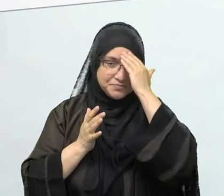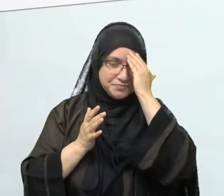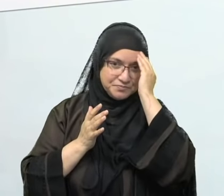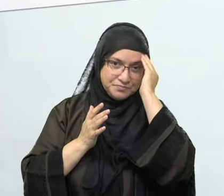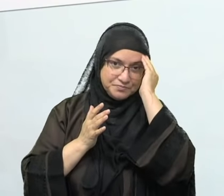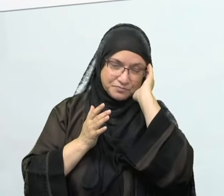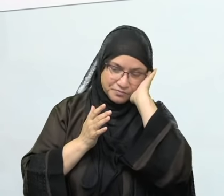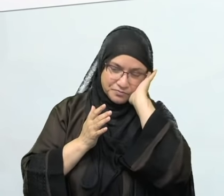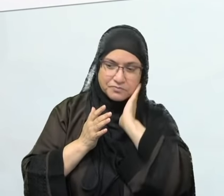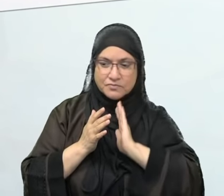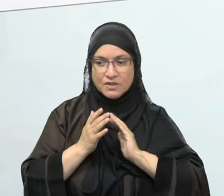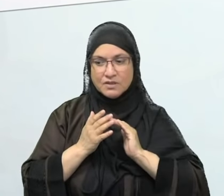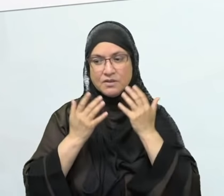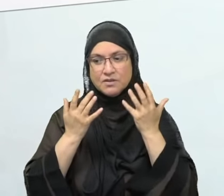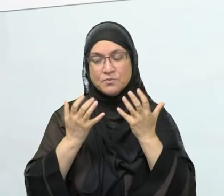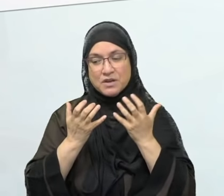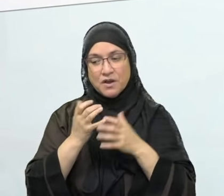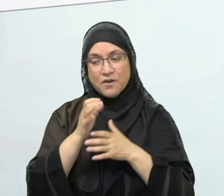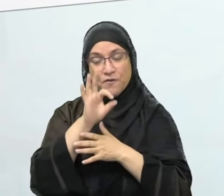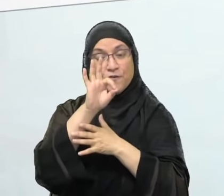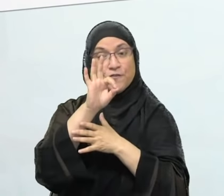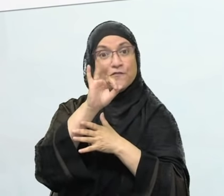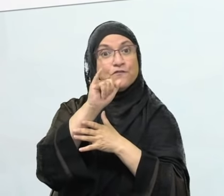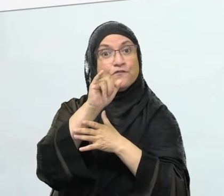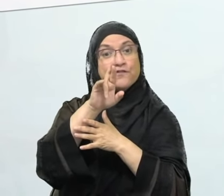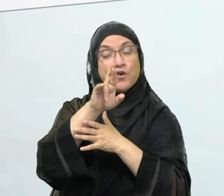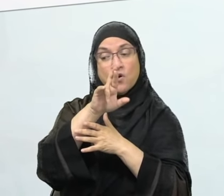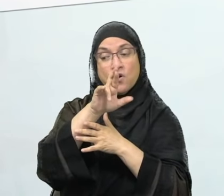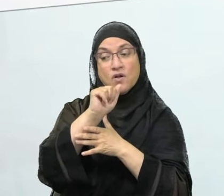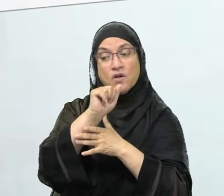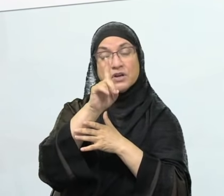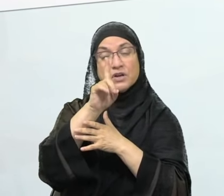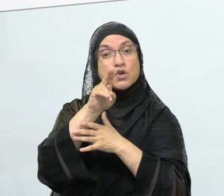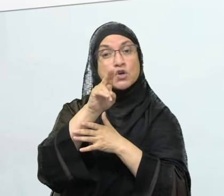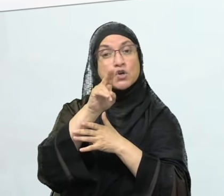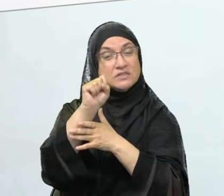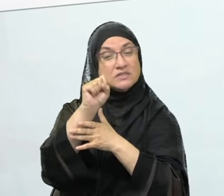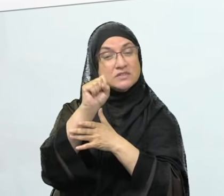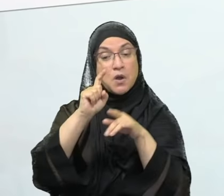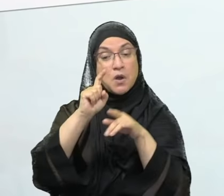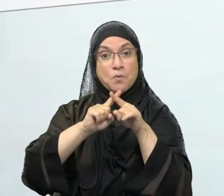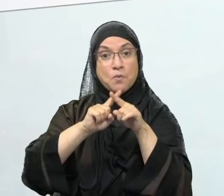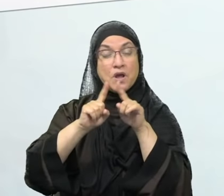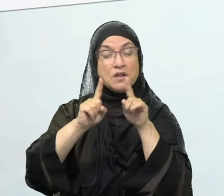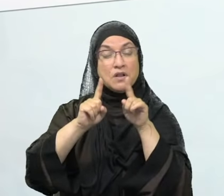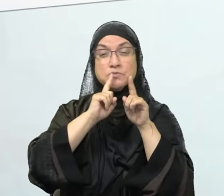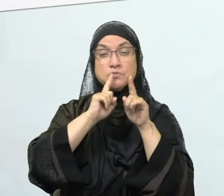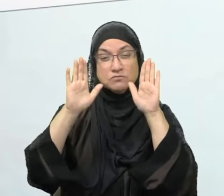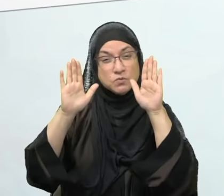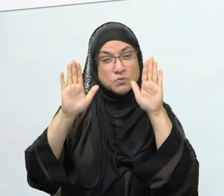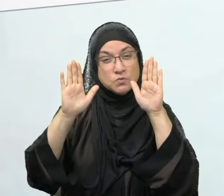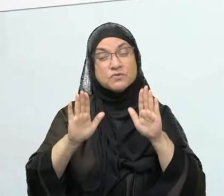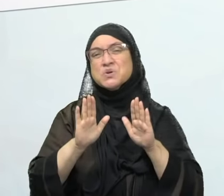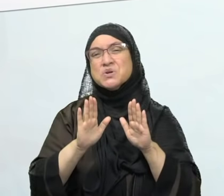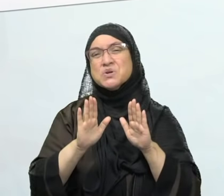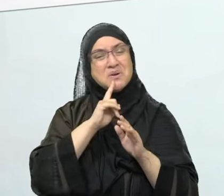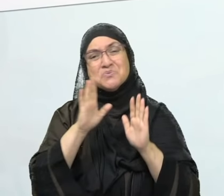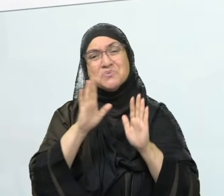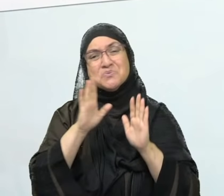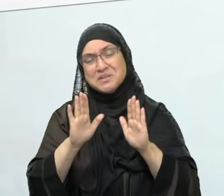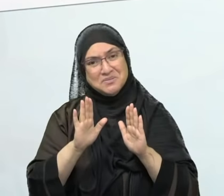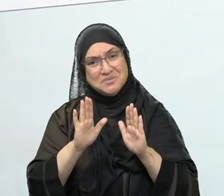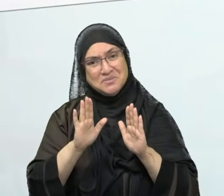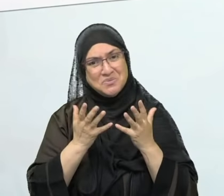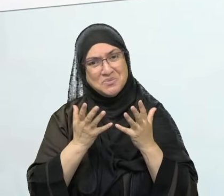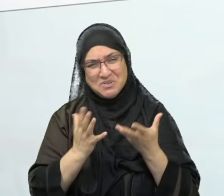most hated characteristic to him, the most hated characteristic to him and make sure you don't even have a share of it in your life. May Allah protect